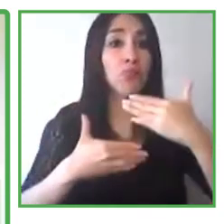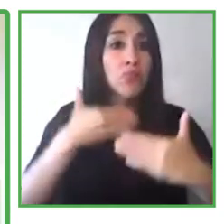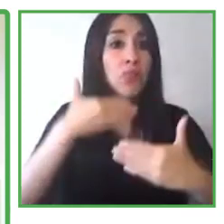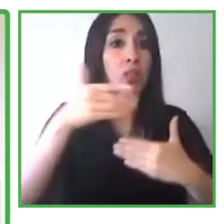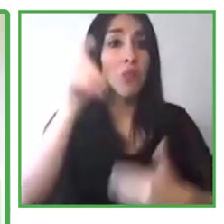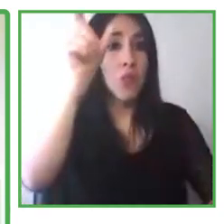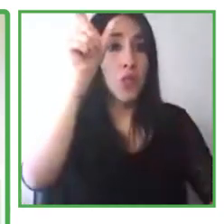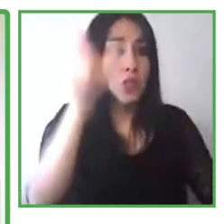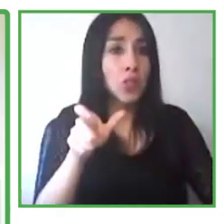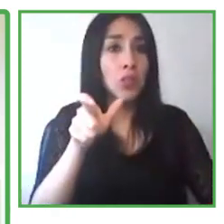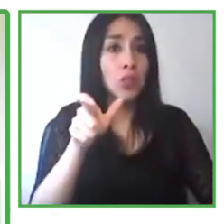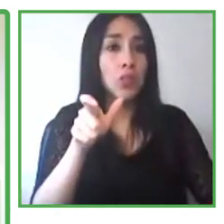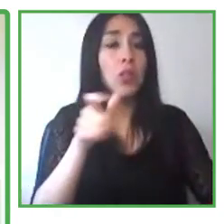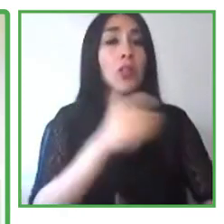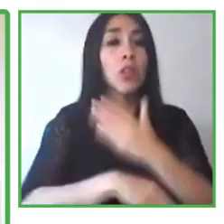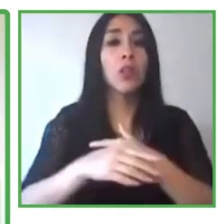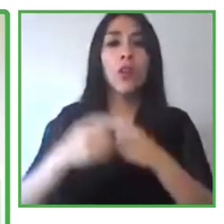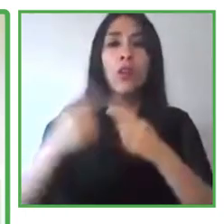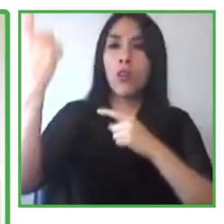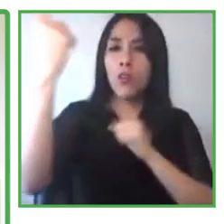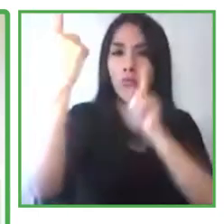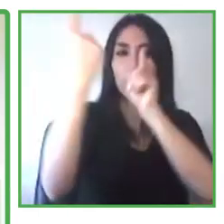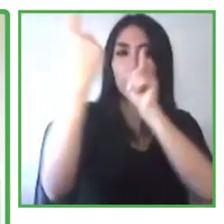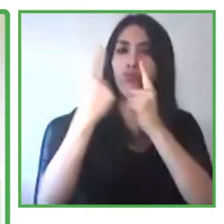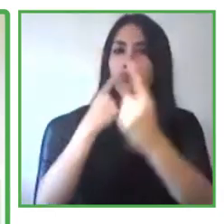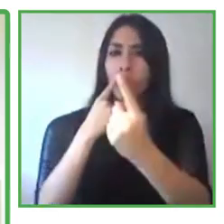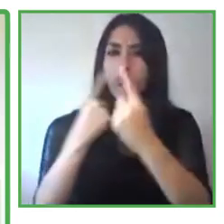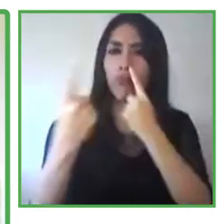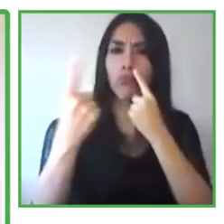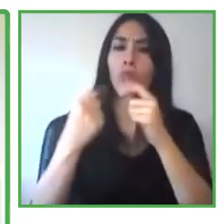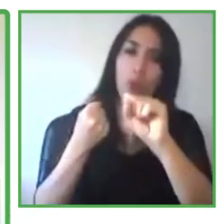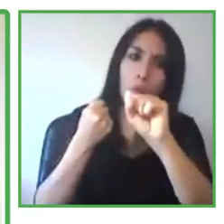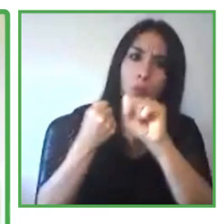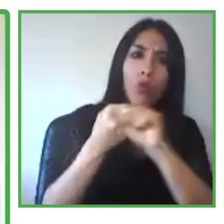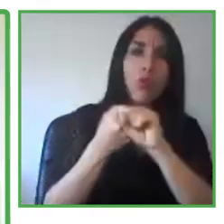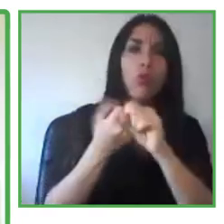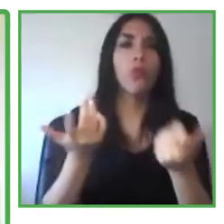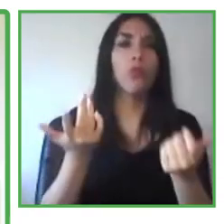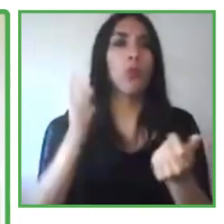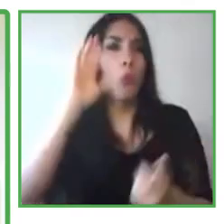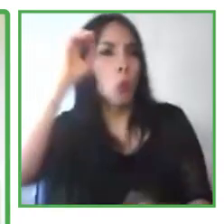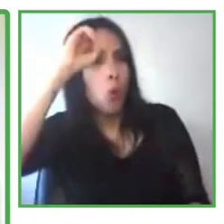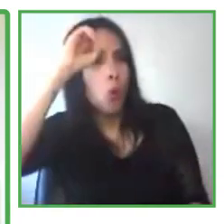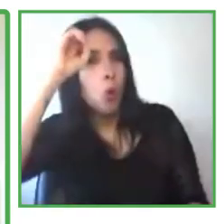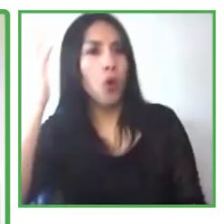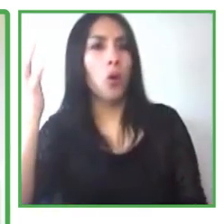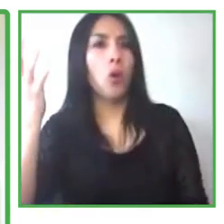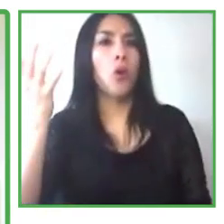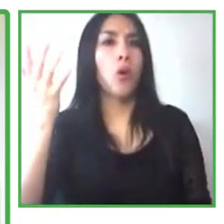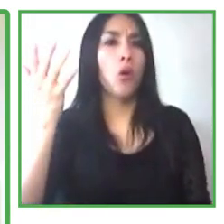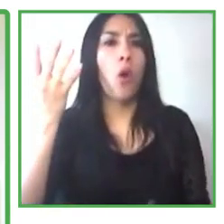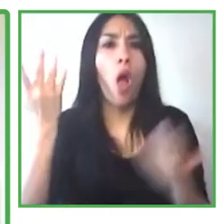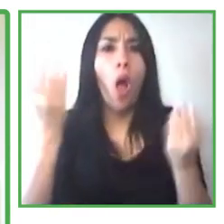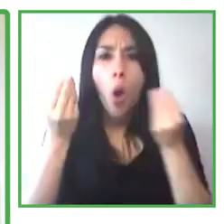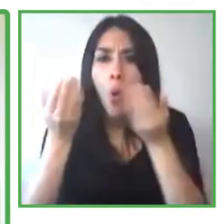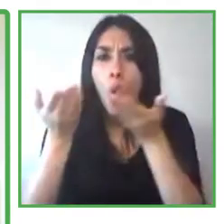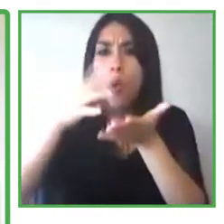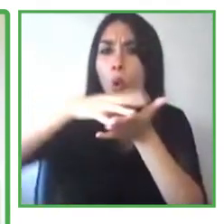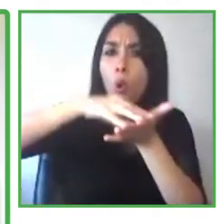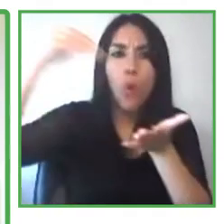And third, we're recognizing this acute racial crisis in the U.S. And we're going to focus on diversity,